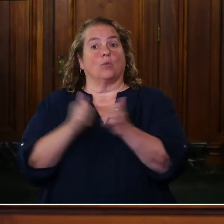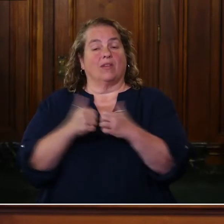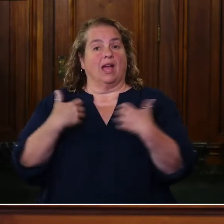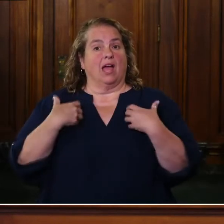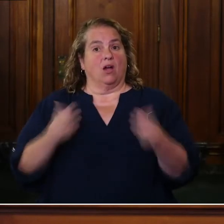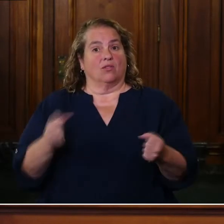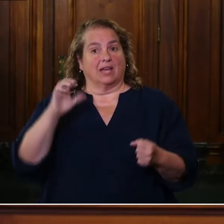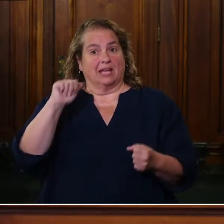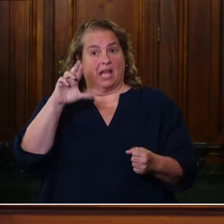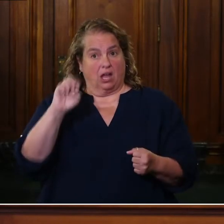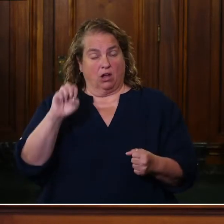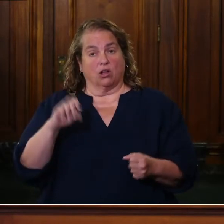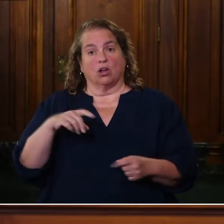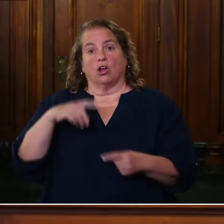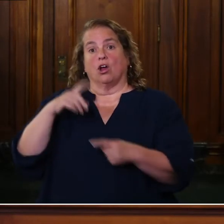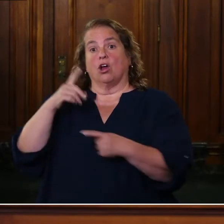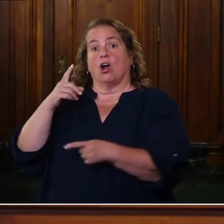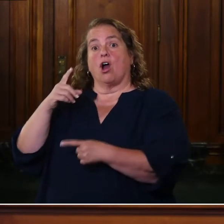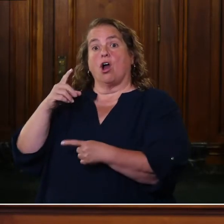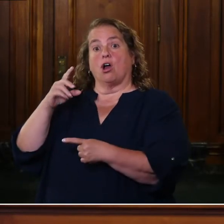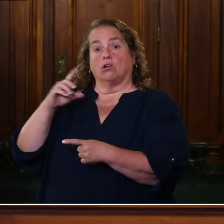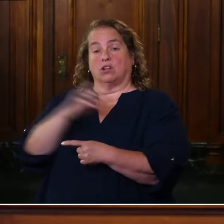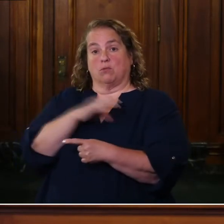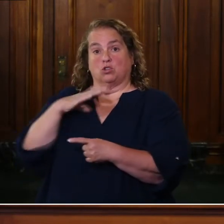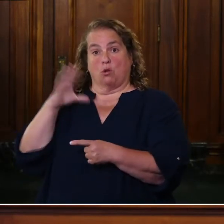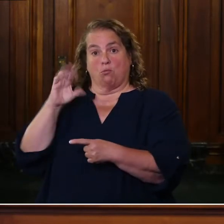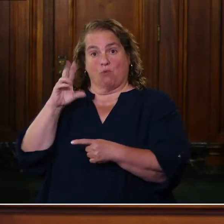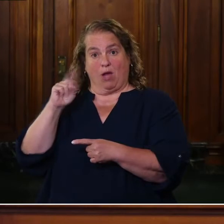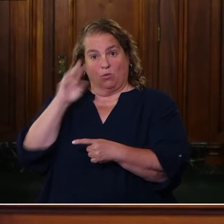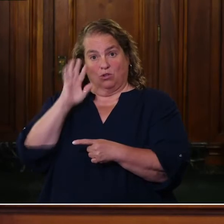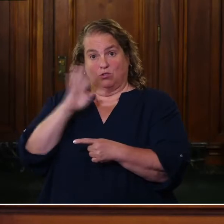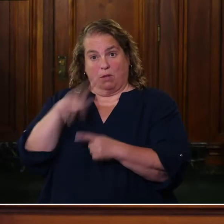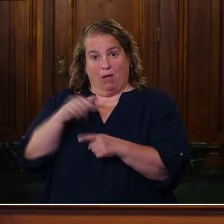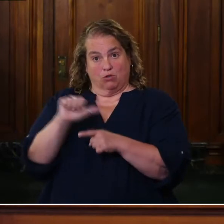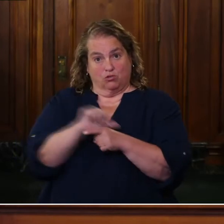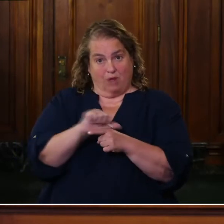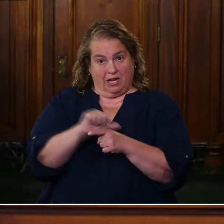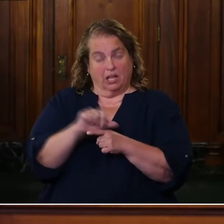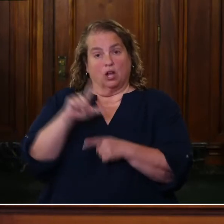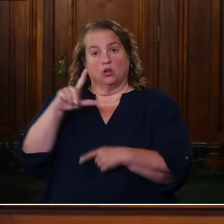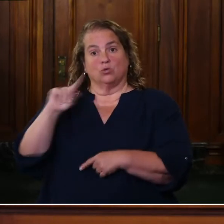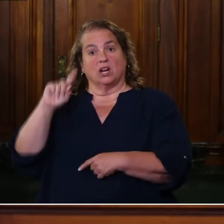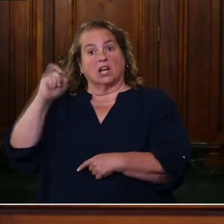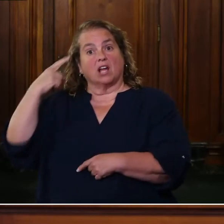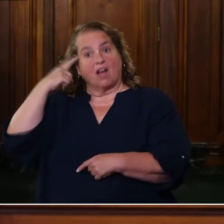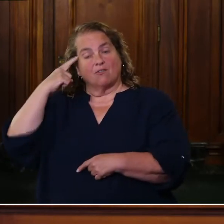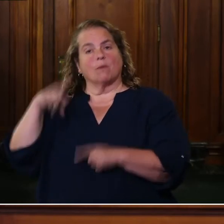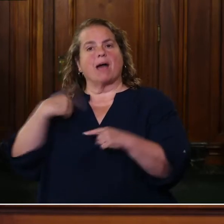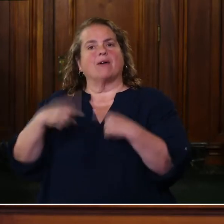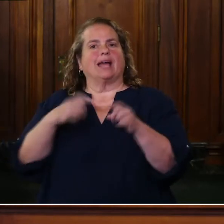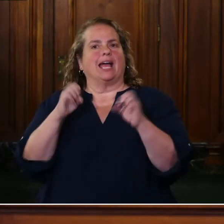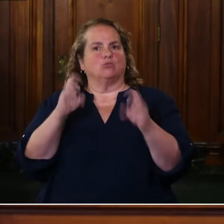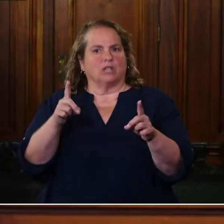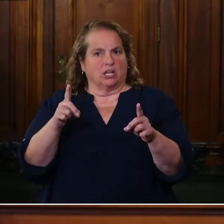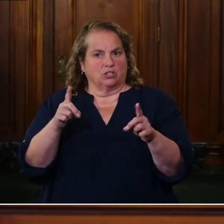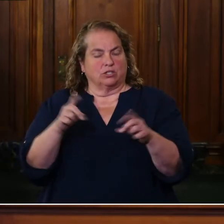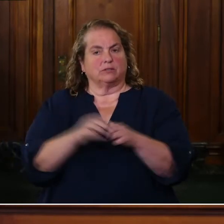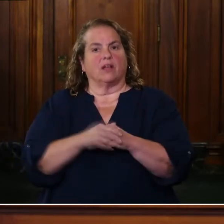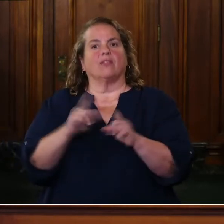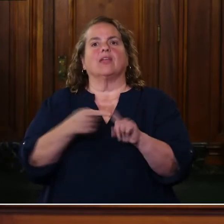going to talk about training. And our Lieutenant Governor is going to talk about education and workforce development. We're then going to go over the numbers.